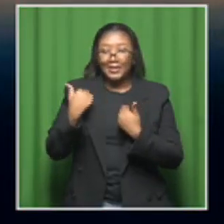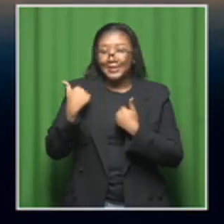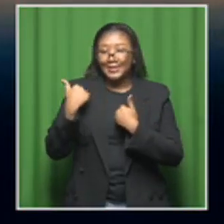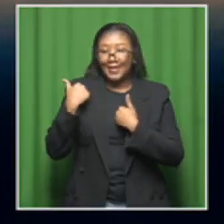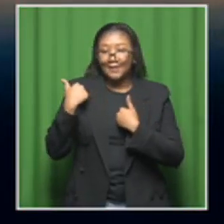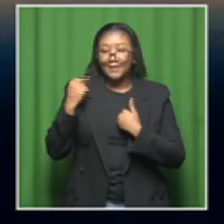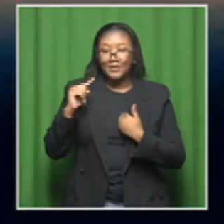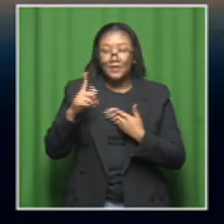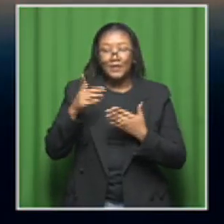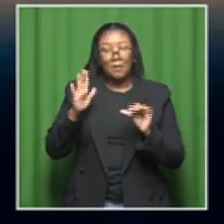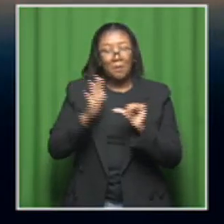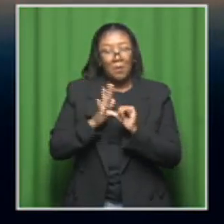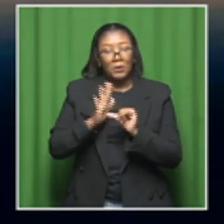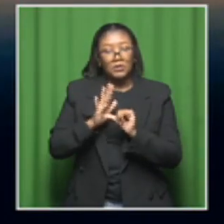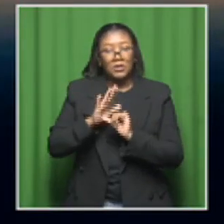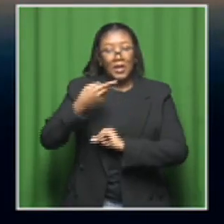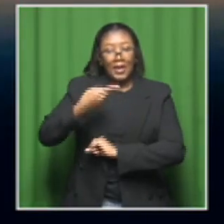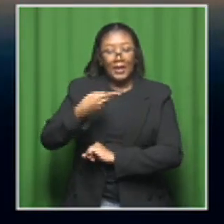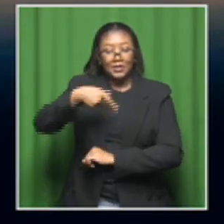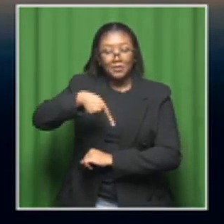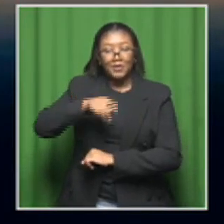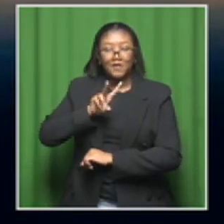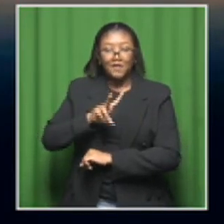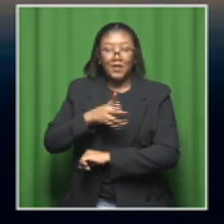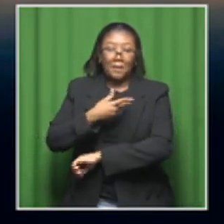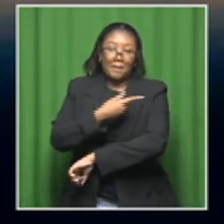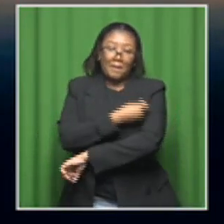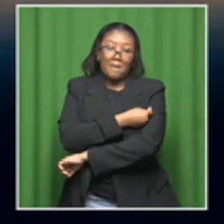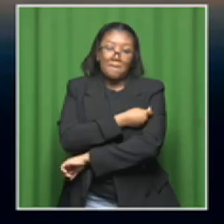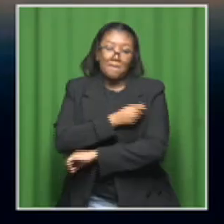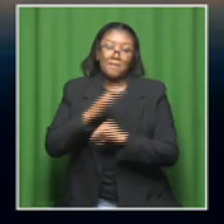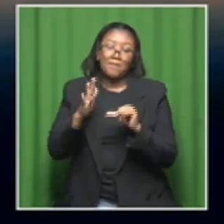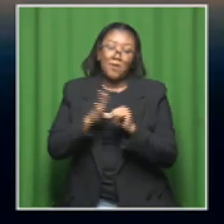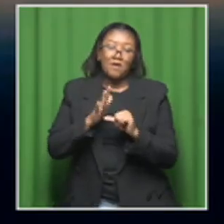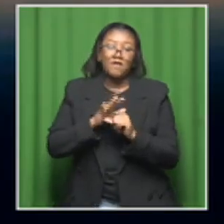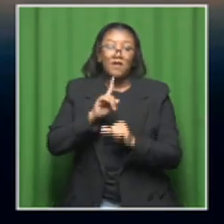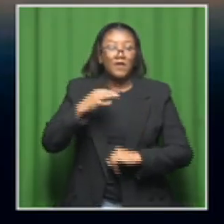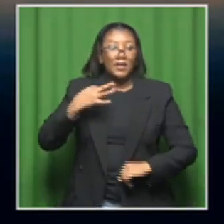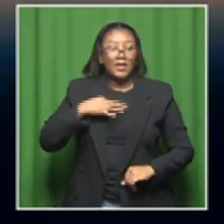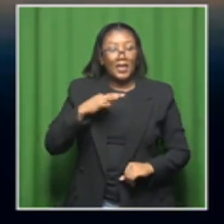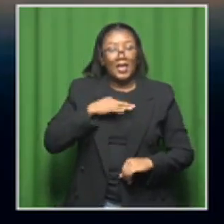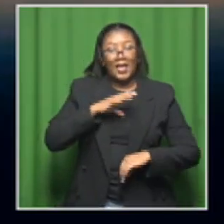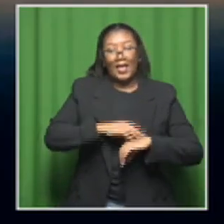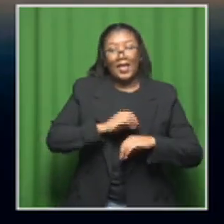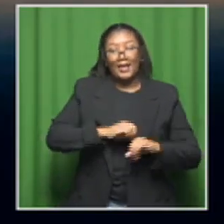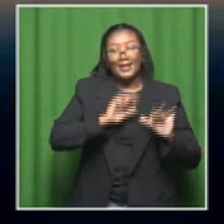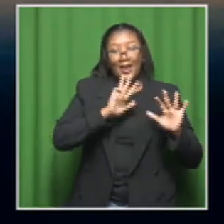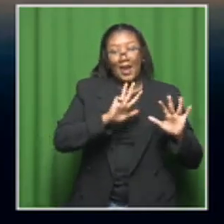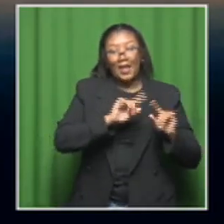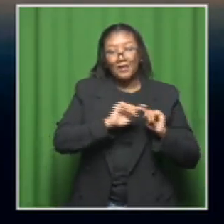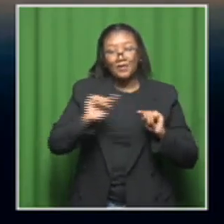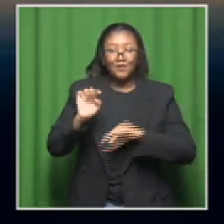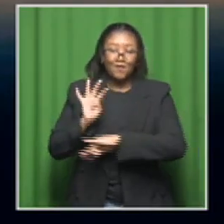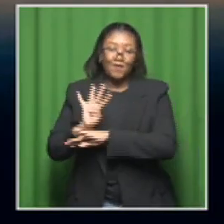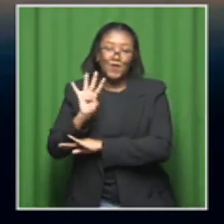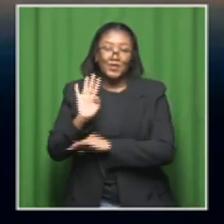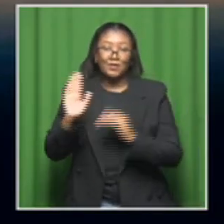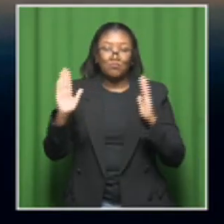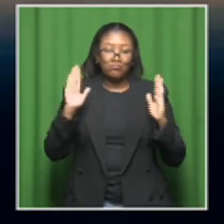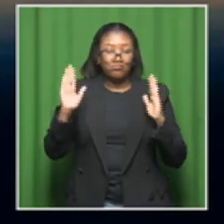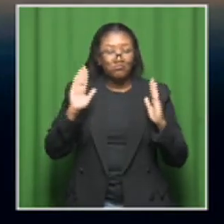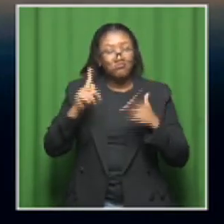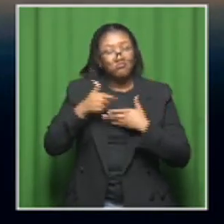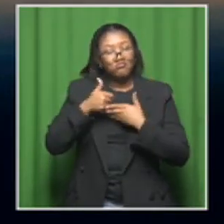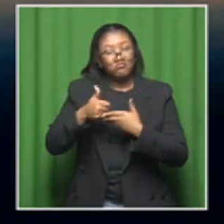of administering the human papilloma virus to girls aged 9 to 14 years of age in order to protect them from